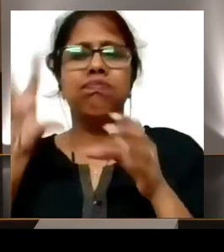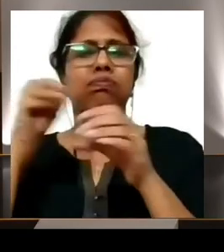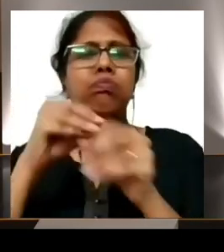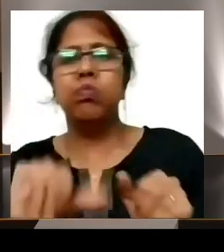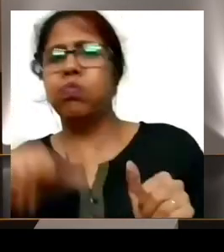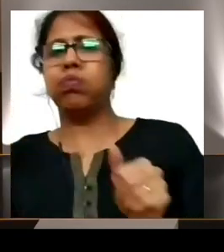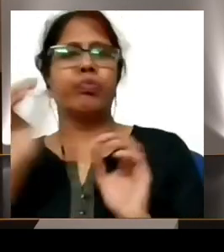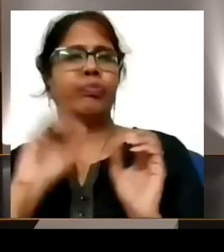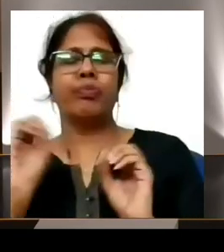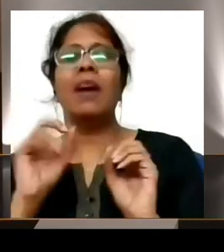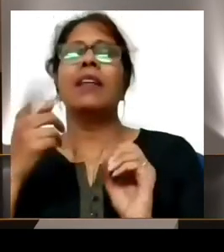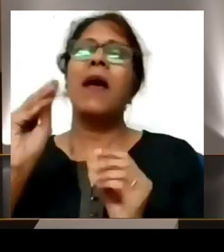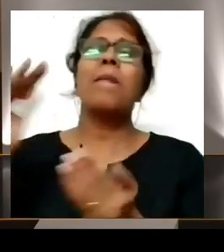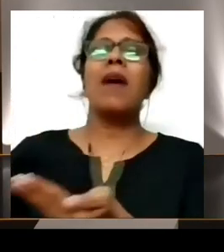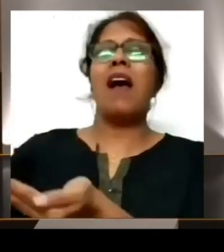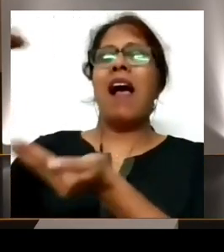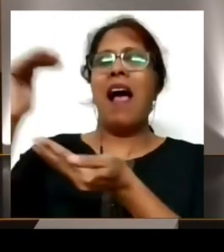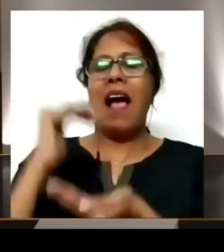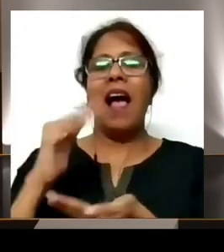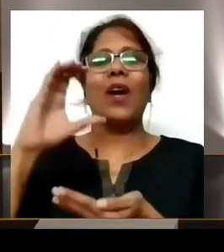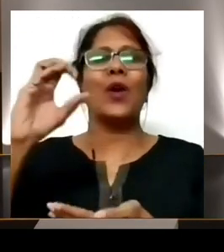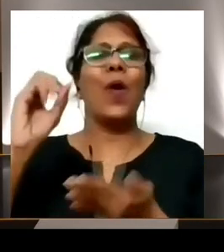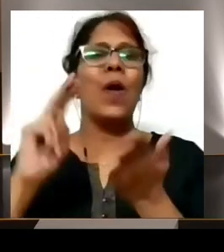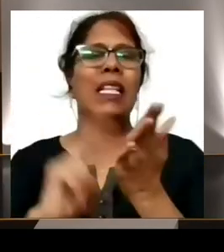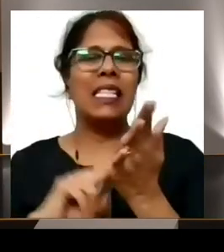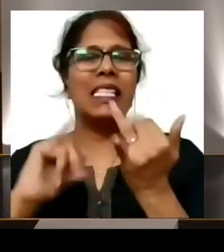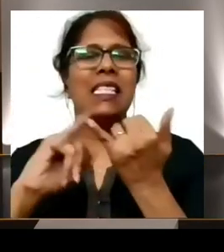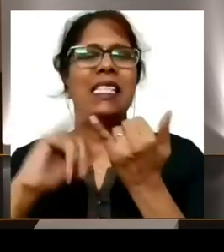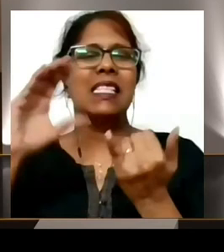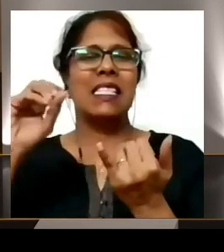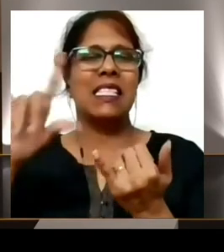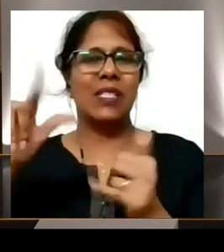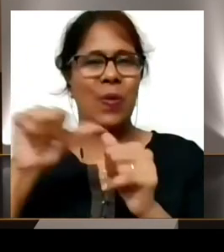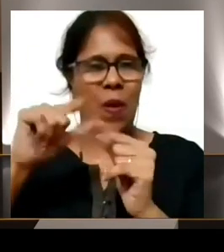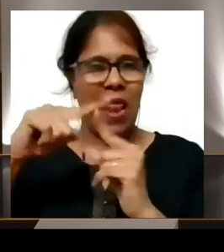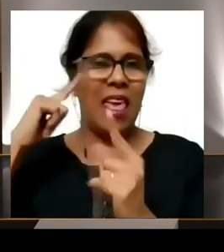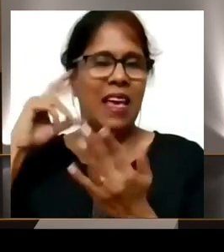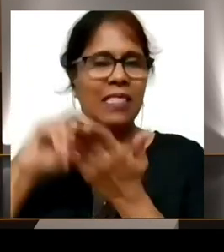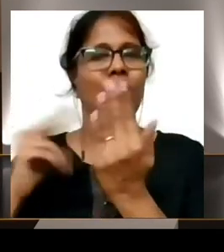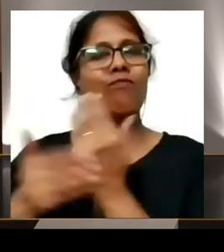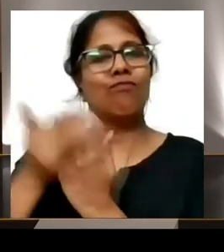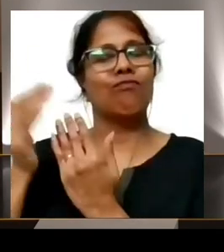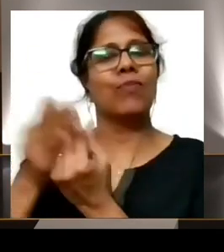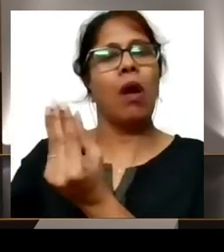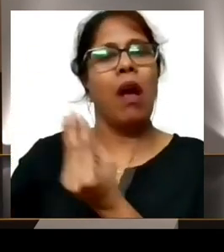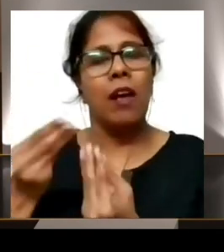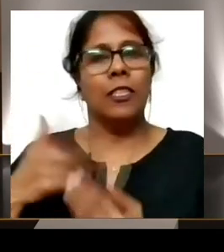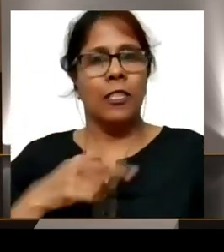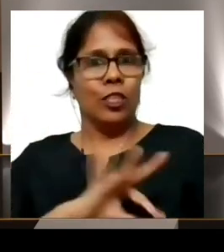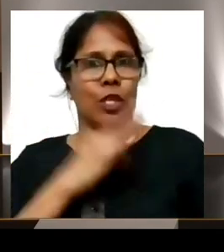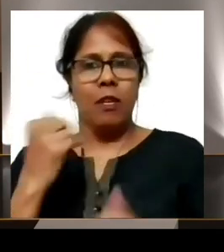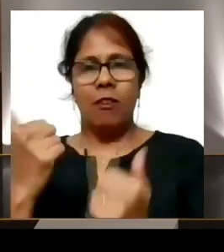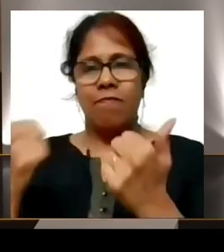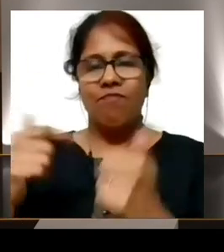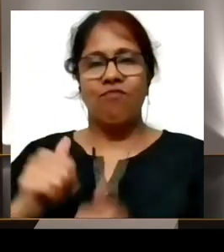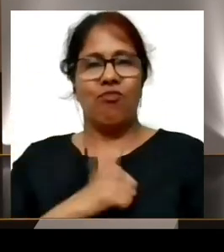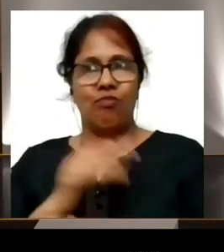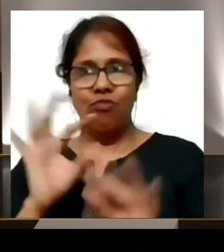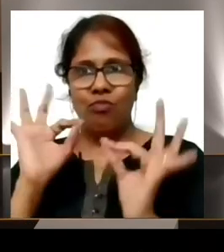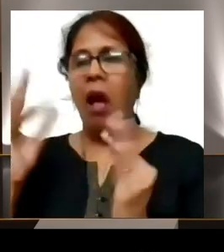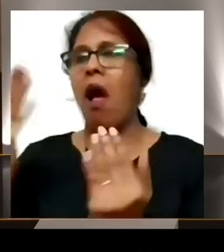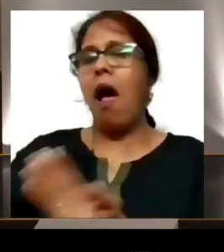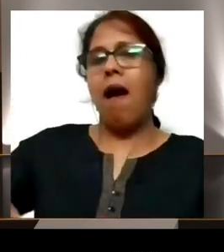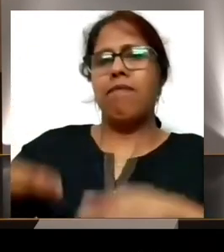to get was a consolation prize, appreciating my spirit and competition. Or I personally never liked them. Who